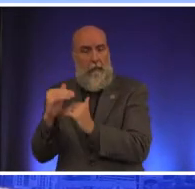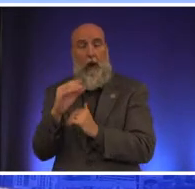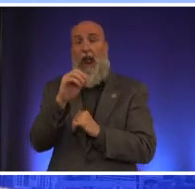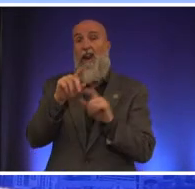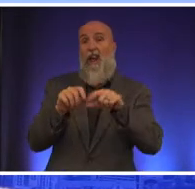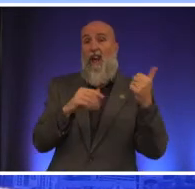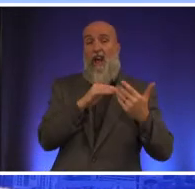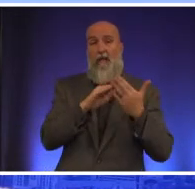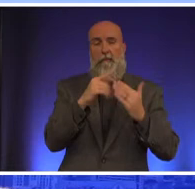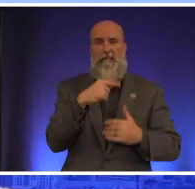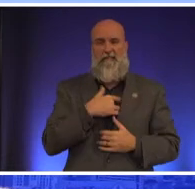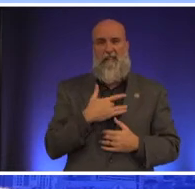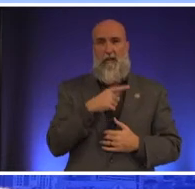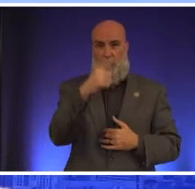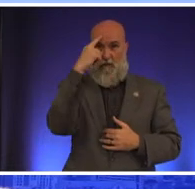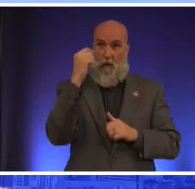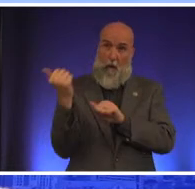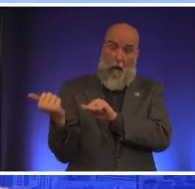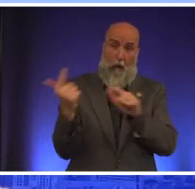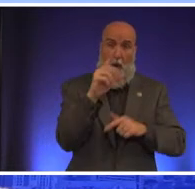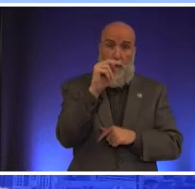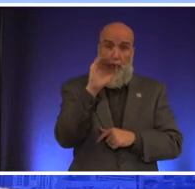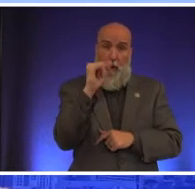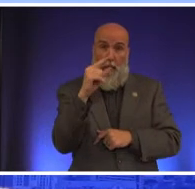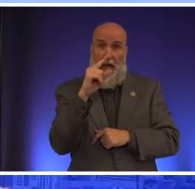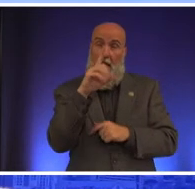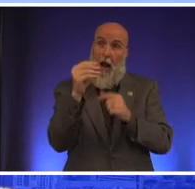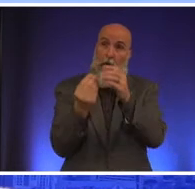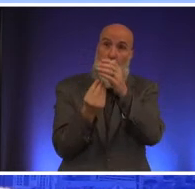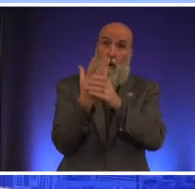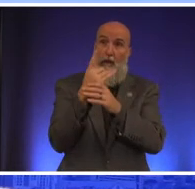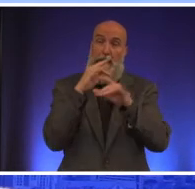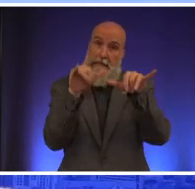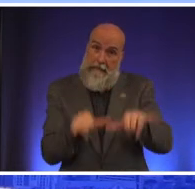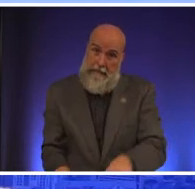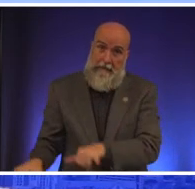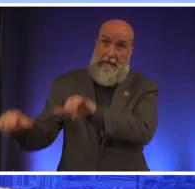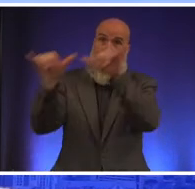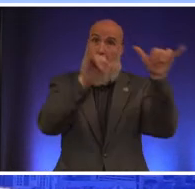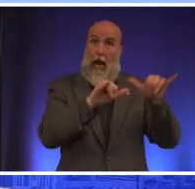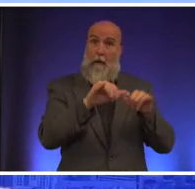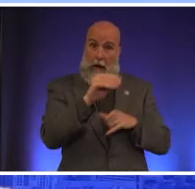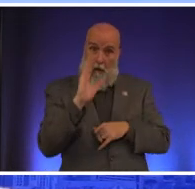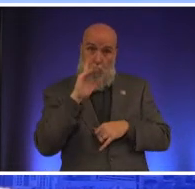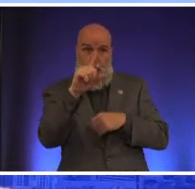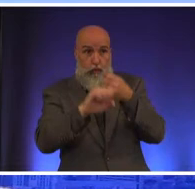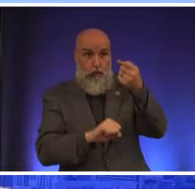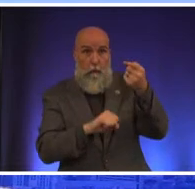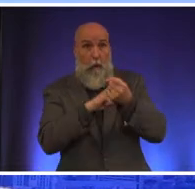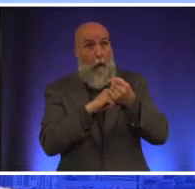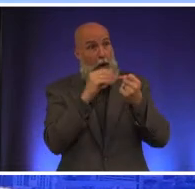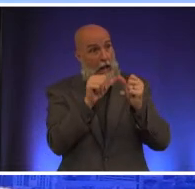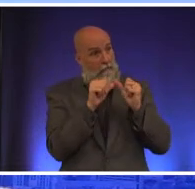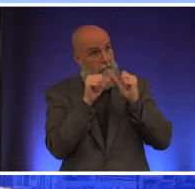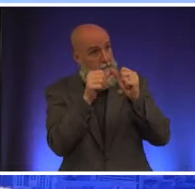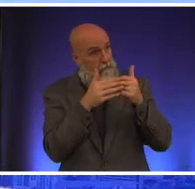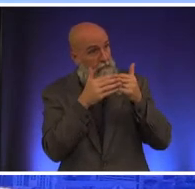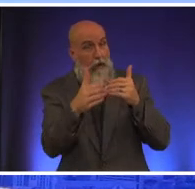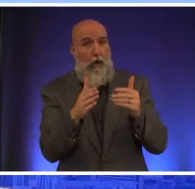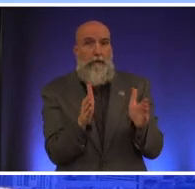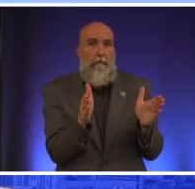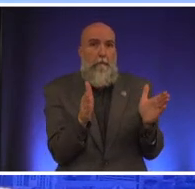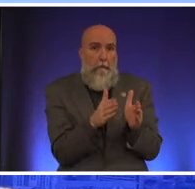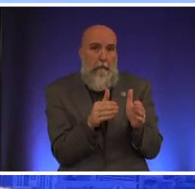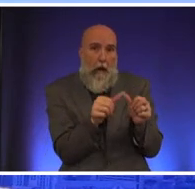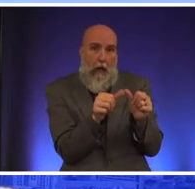do you believe that all zoning and growth issues are uniform across the city will you support and resume small area neighborhood